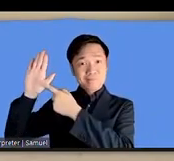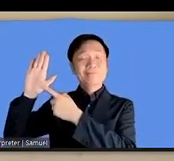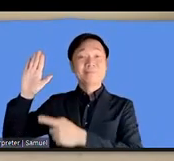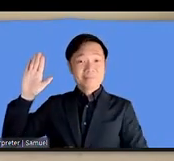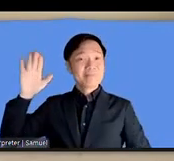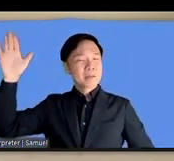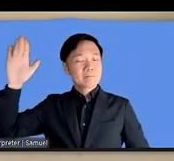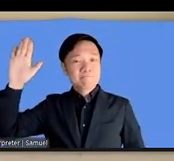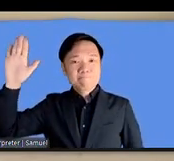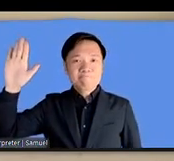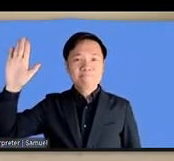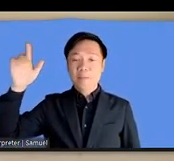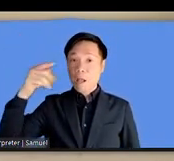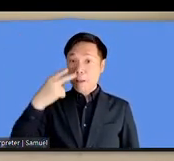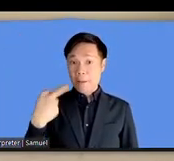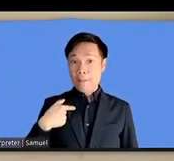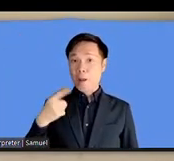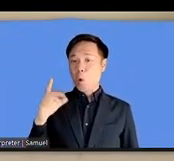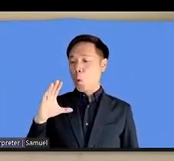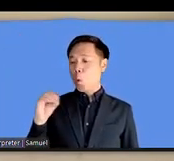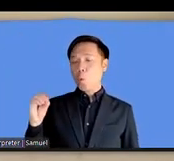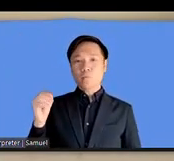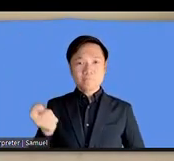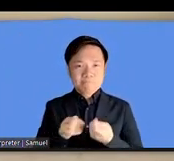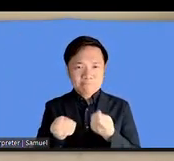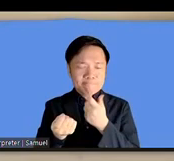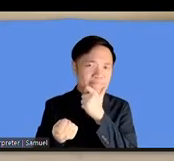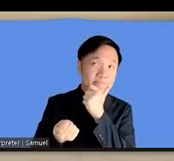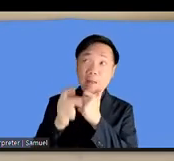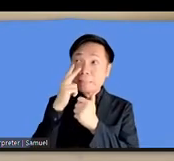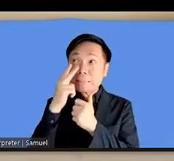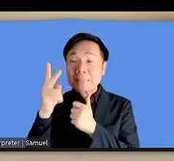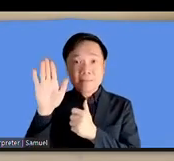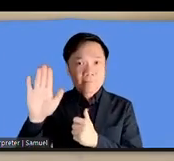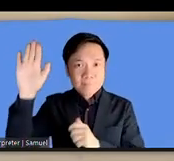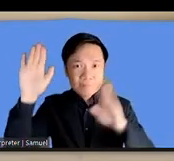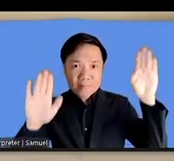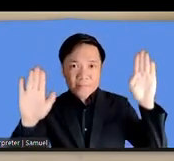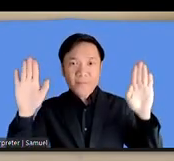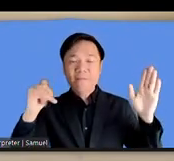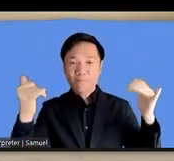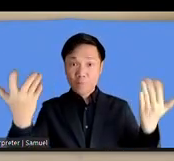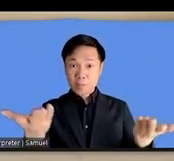co-moderator will tell us if there are any comments from online